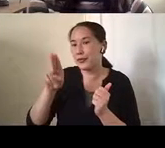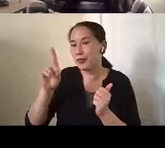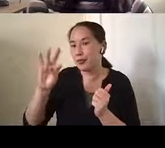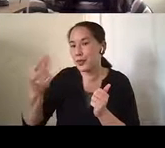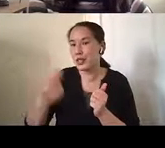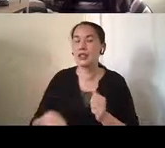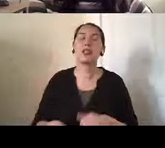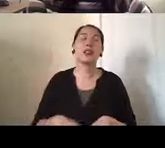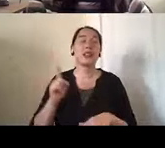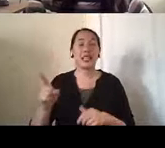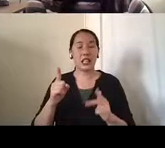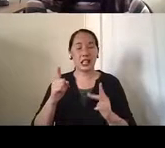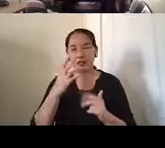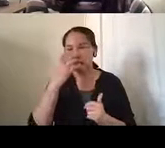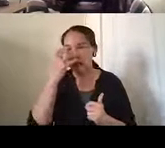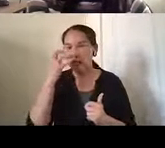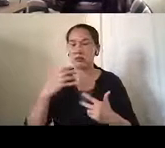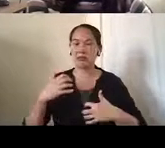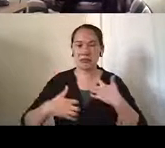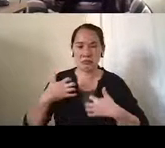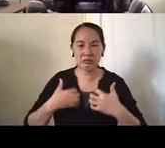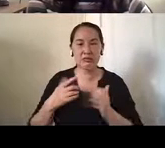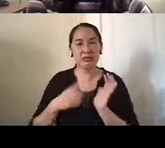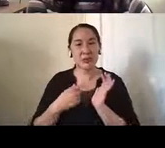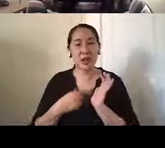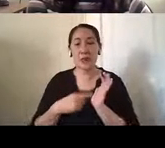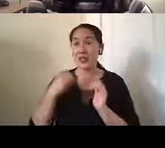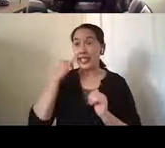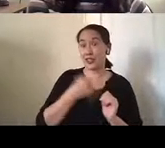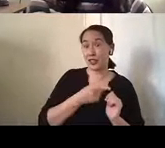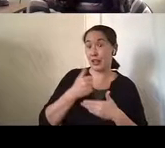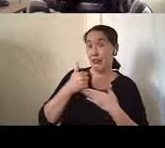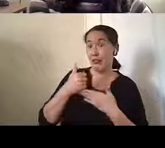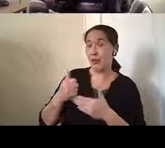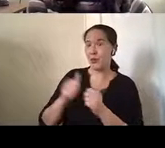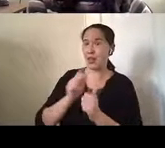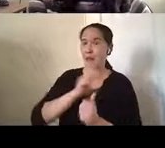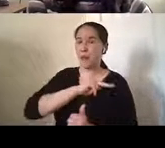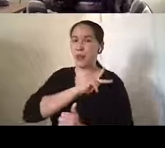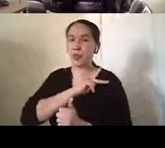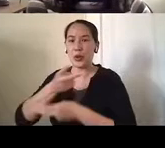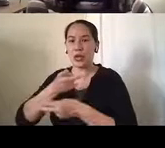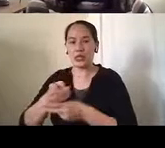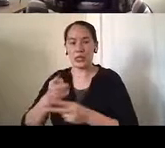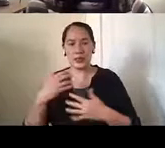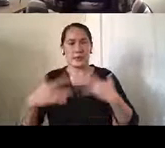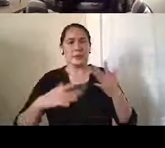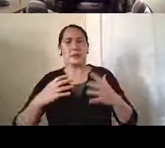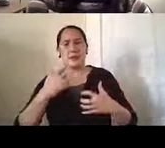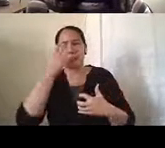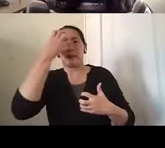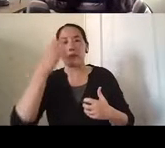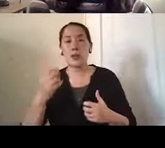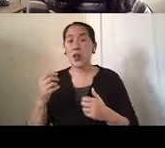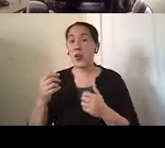agitated sometimes when her, when she or the caregiver helped with personal care or when they put his finger to measure